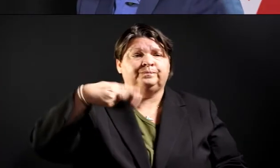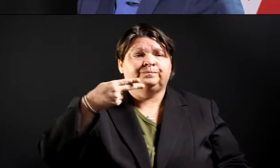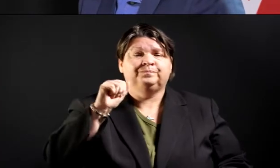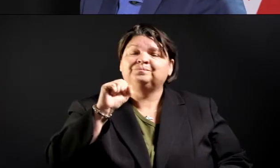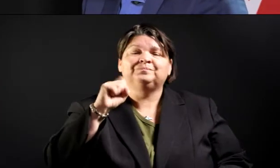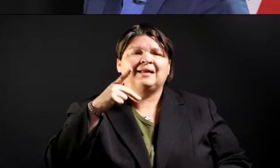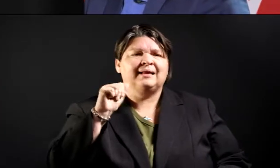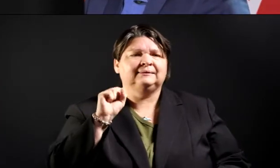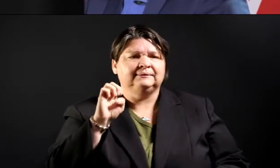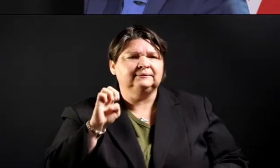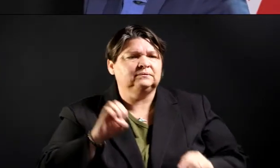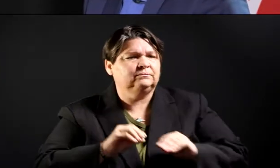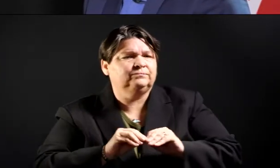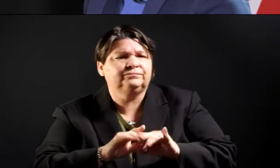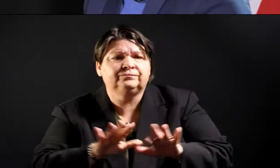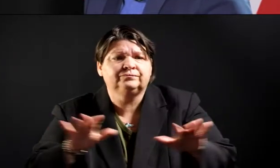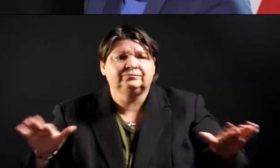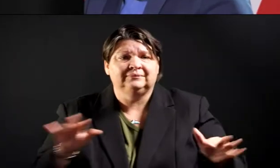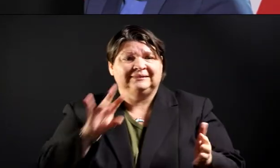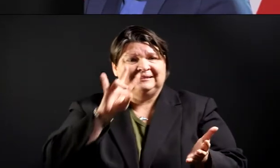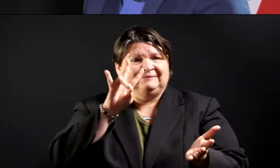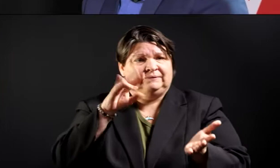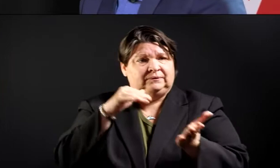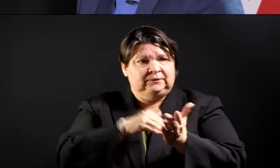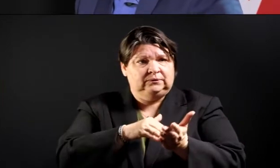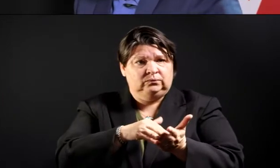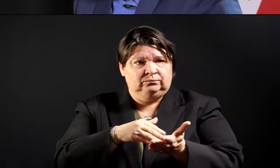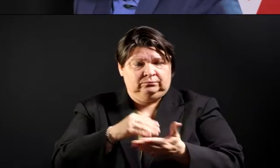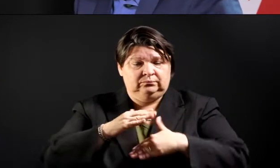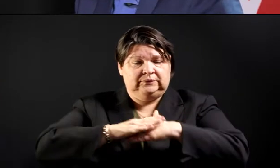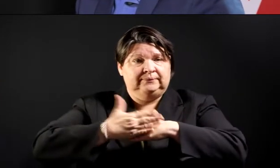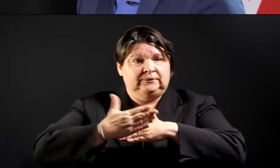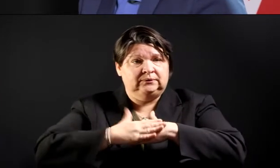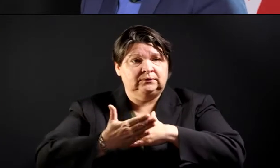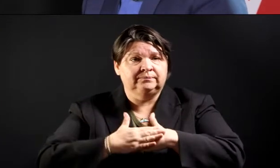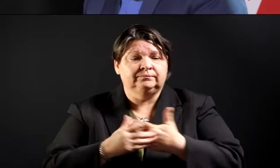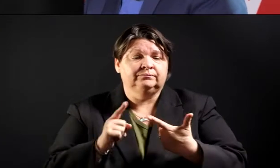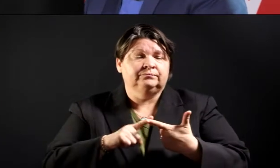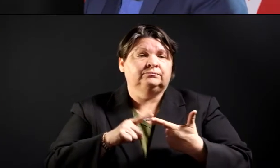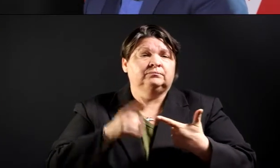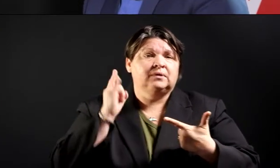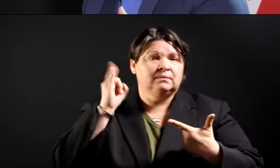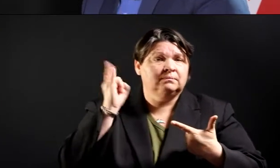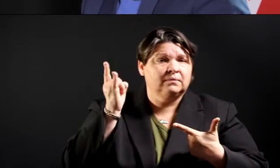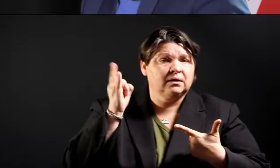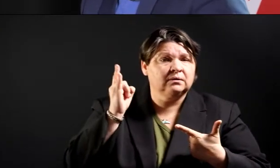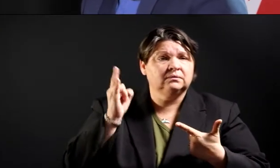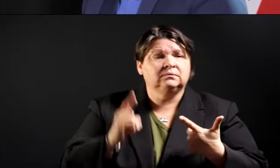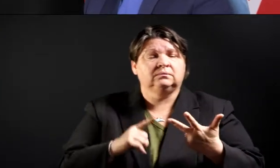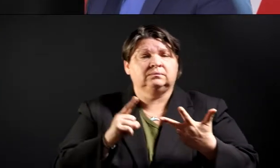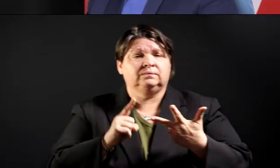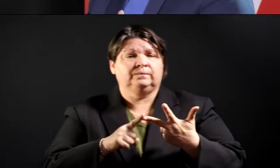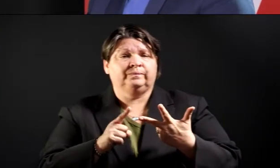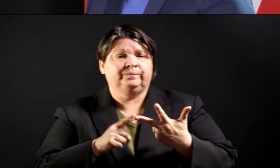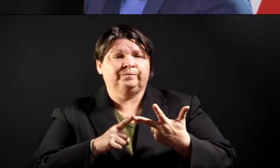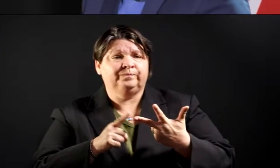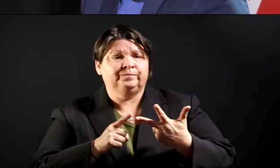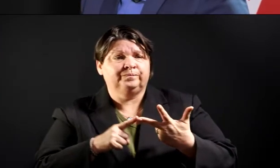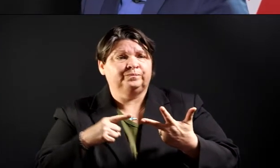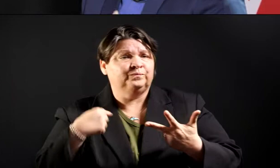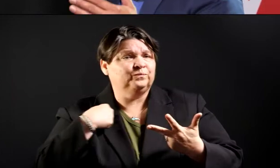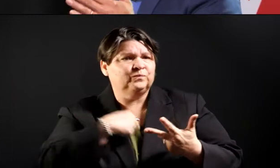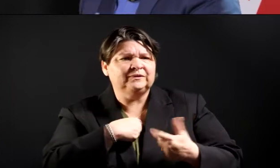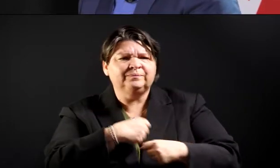Chromebooks and hotspots for secondary school-level children. We have to make sure that we provide a